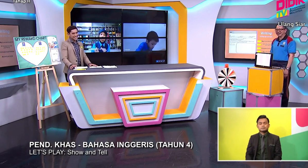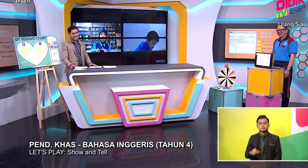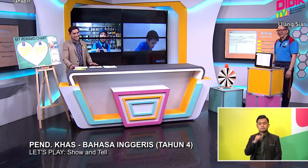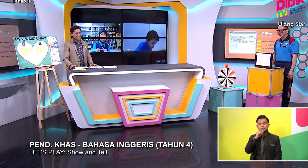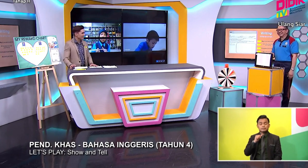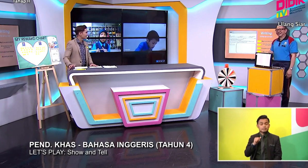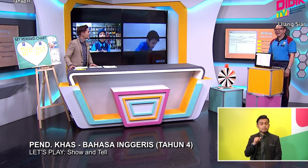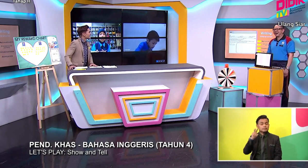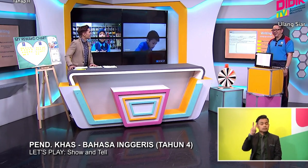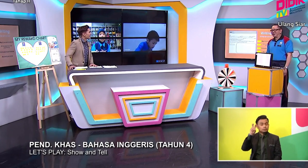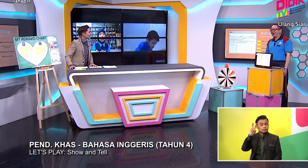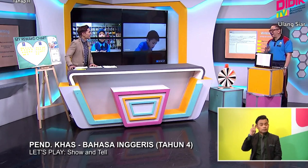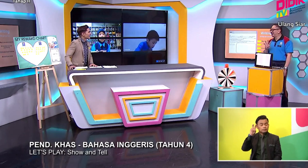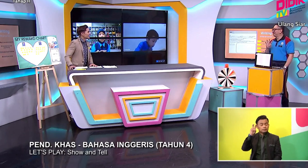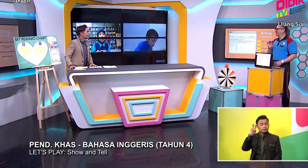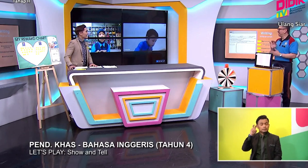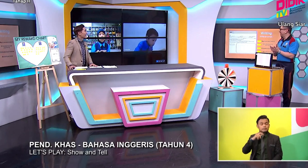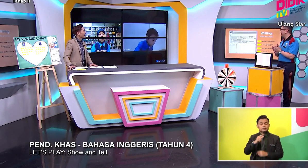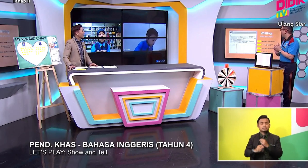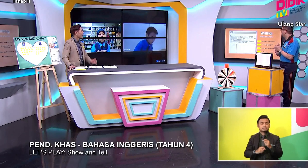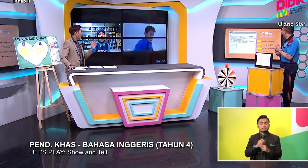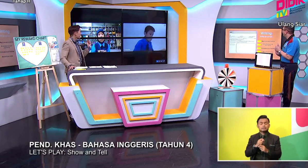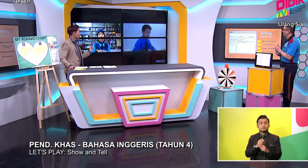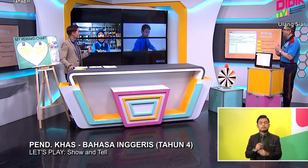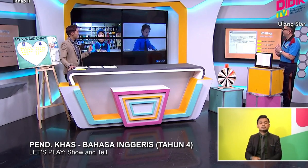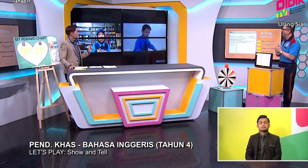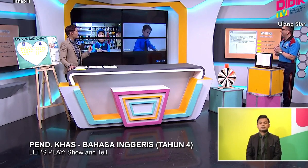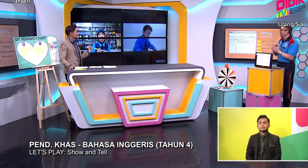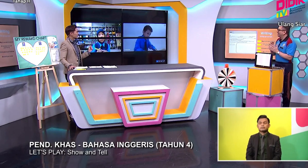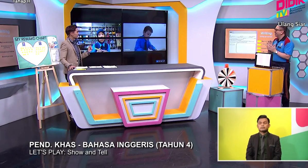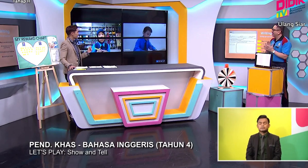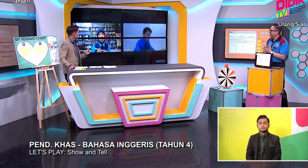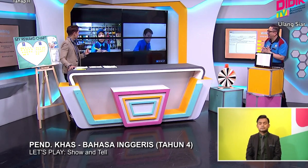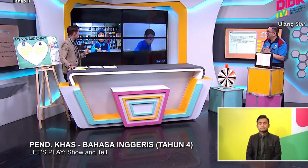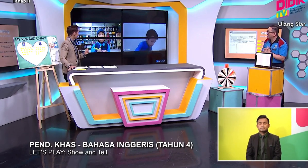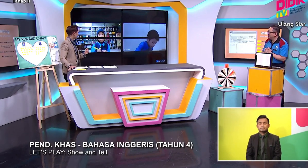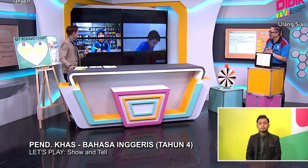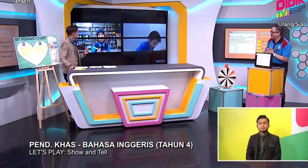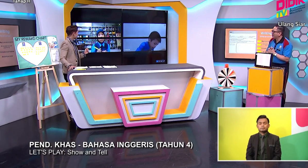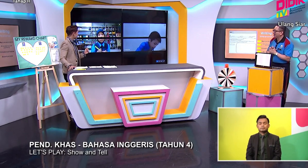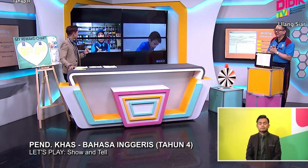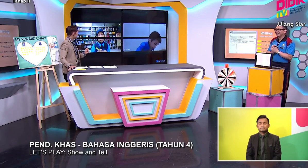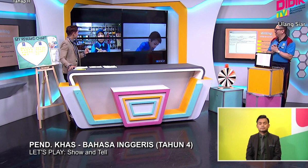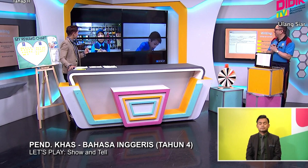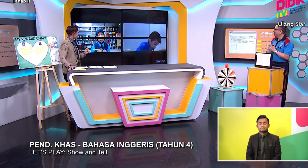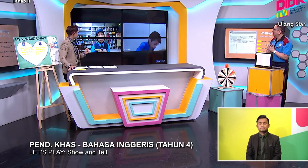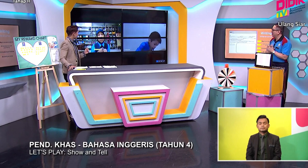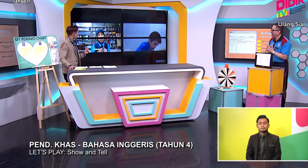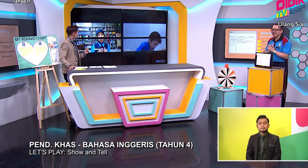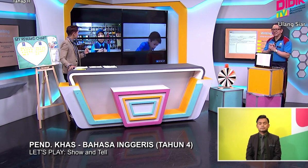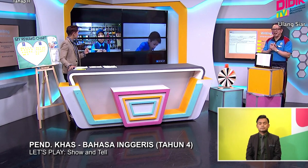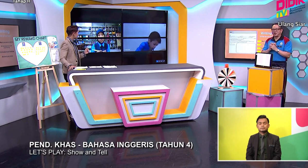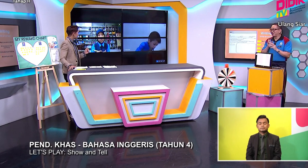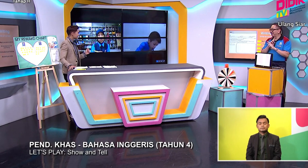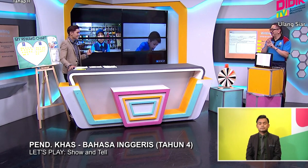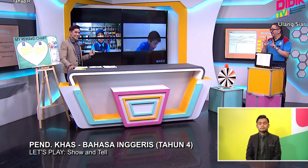I'm 20 years old. Okay. Are they ready? Our people, are they ready? I think so. Peng Peng,